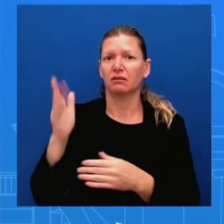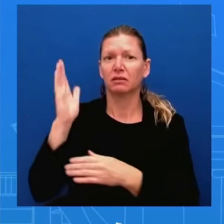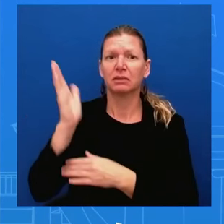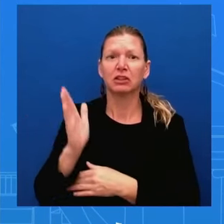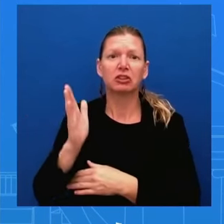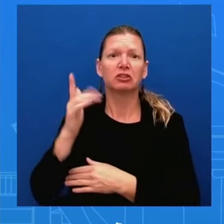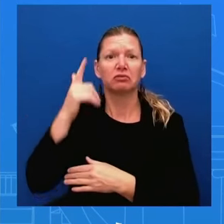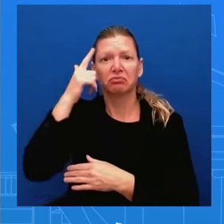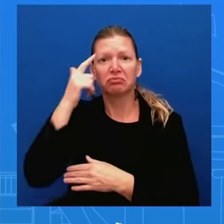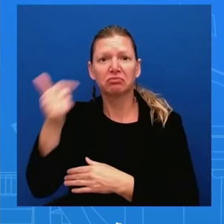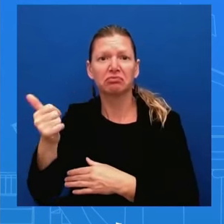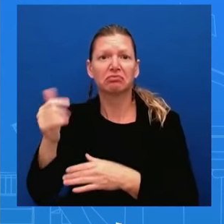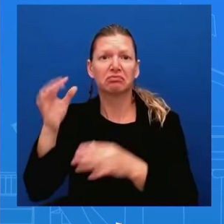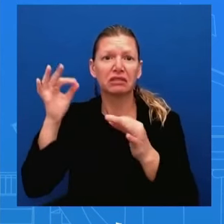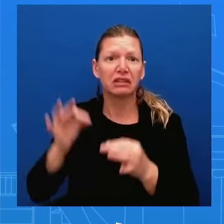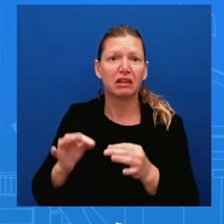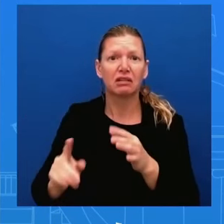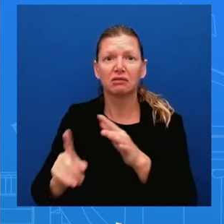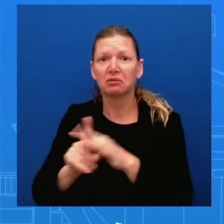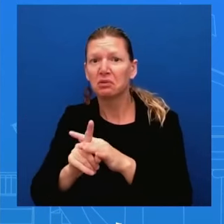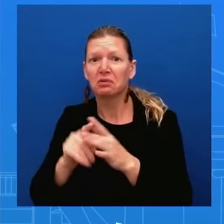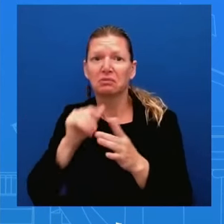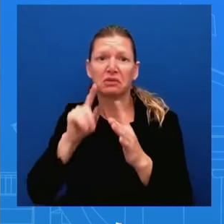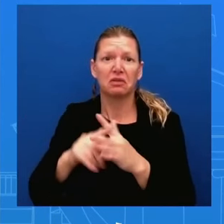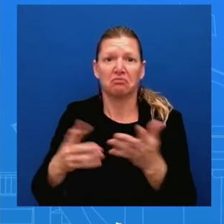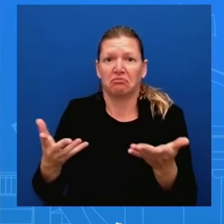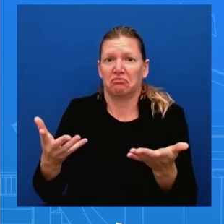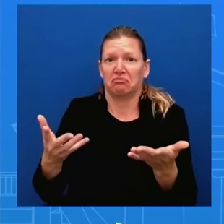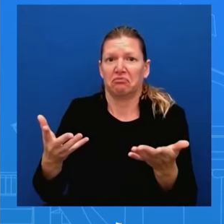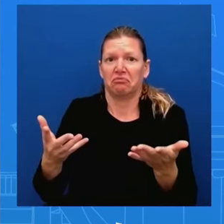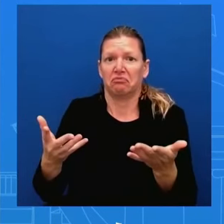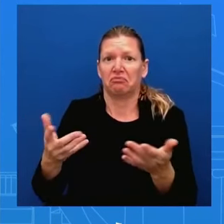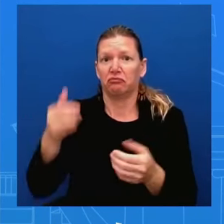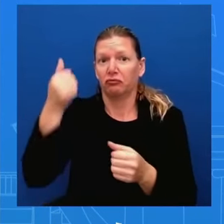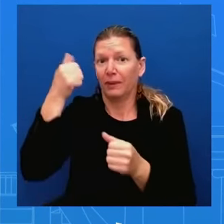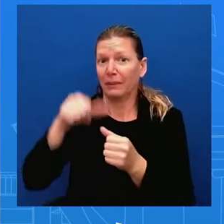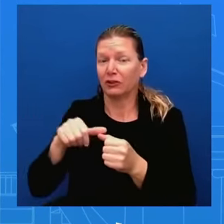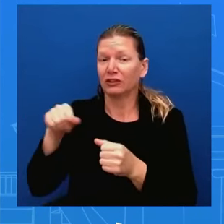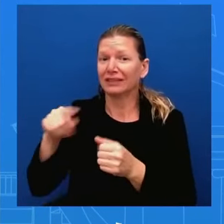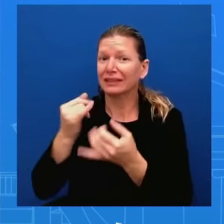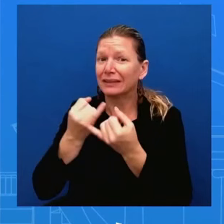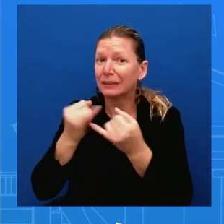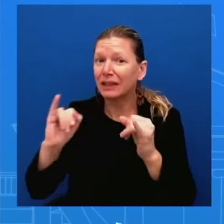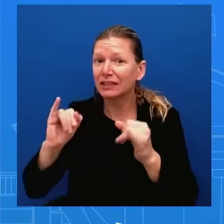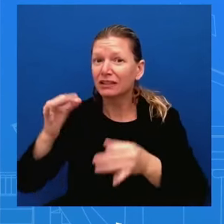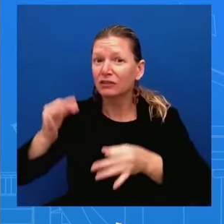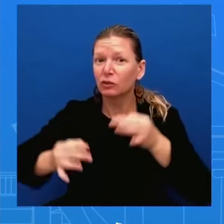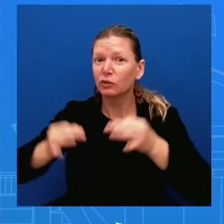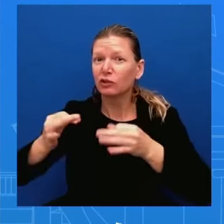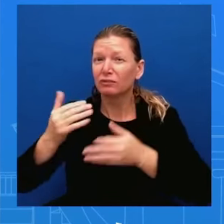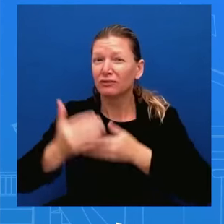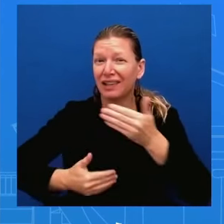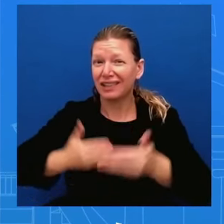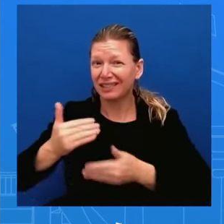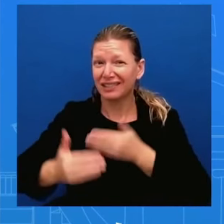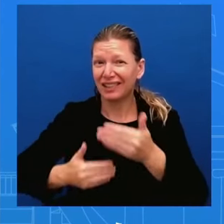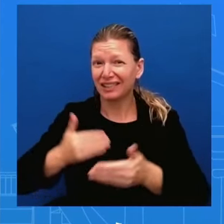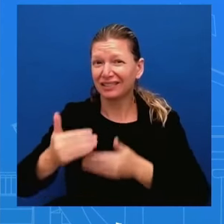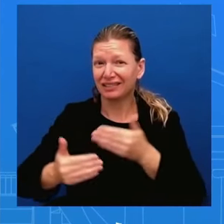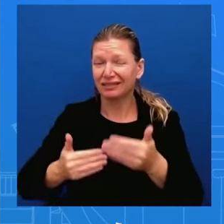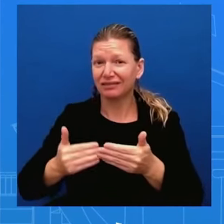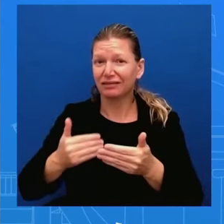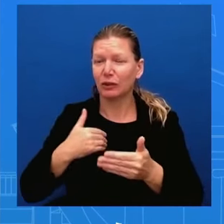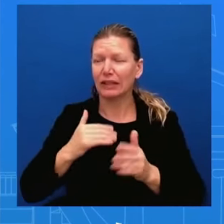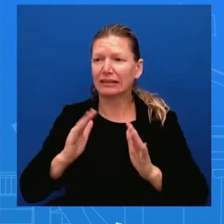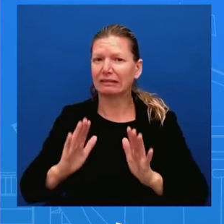independent judicial uh process so going to be really mindful and he makes his choices on what he does uh um you